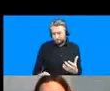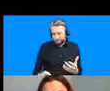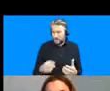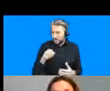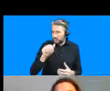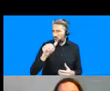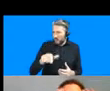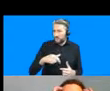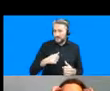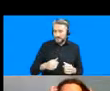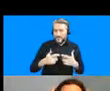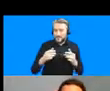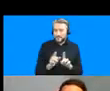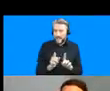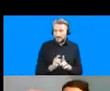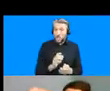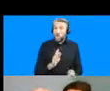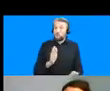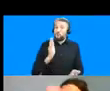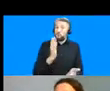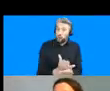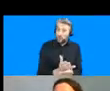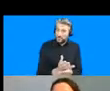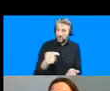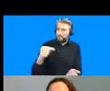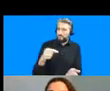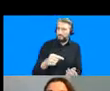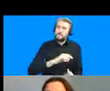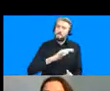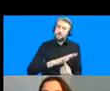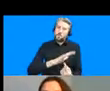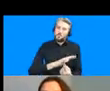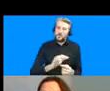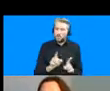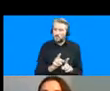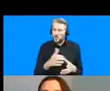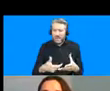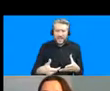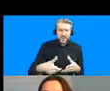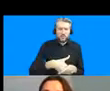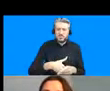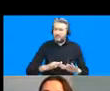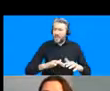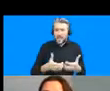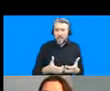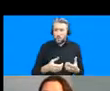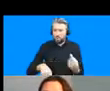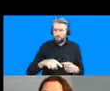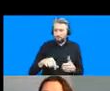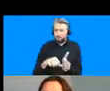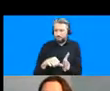pathways to inclusivity and i think that is the hardest part the most challenging part so before i get to that let me set a little bit of context